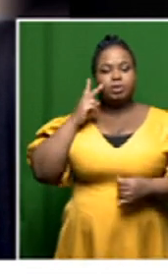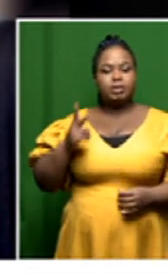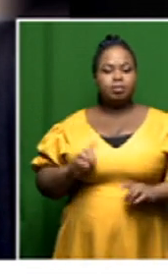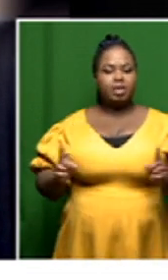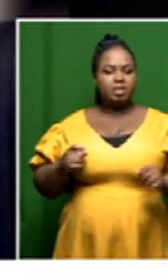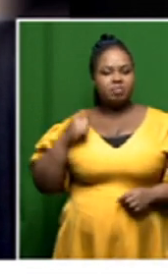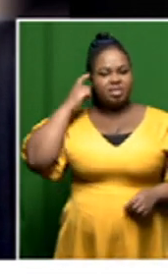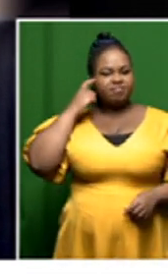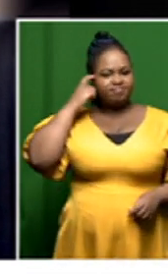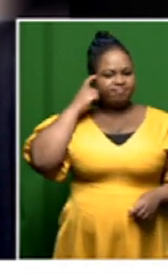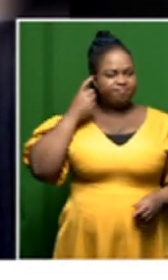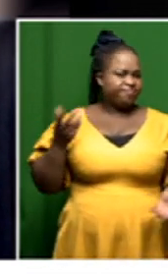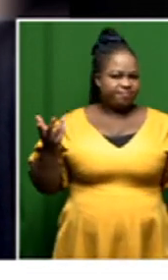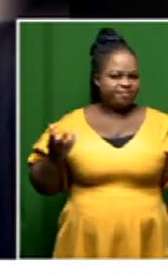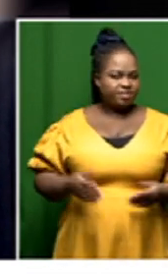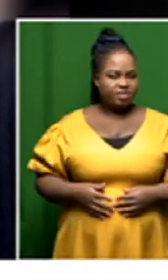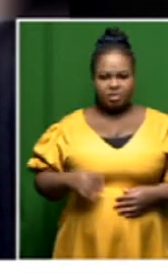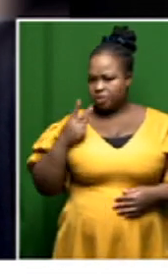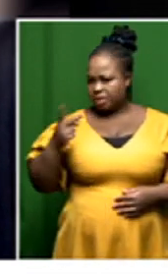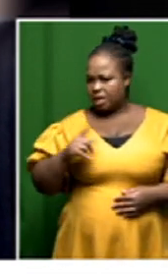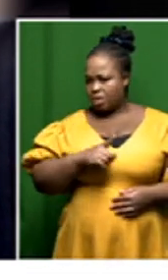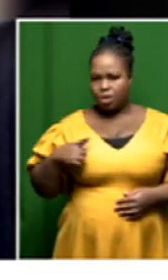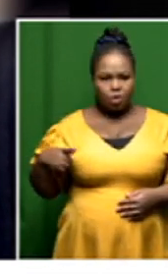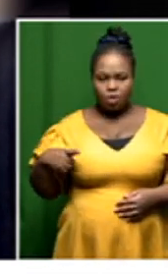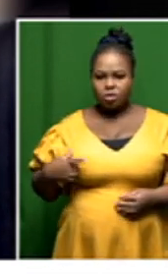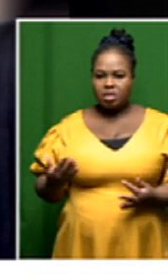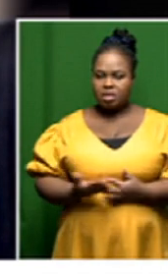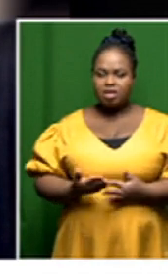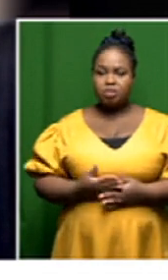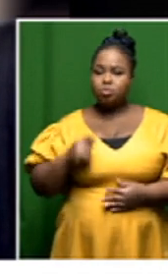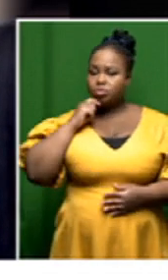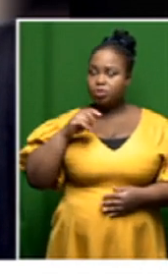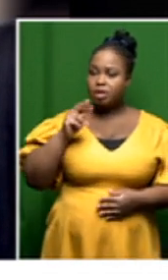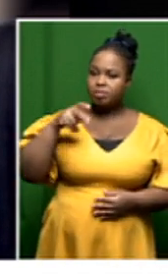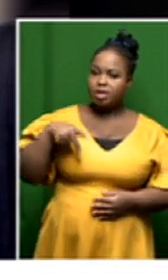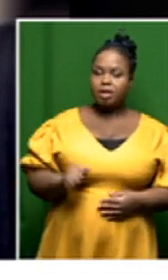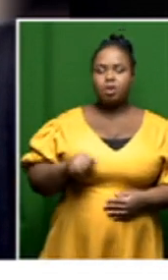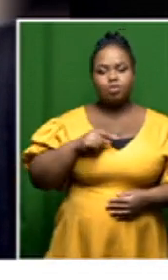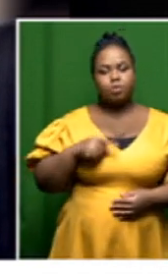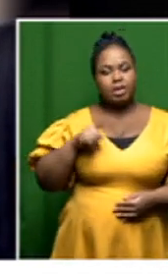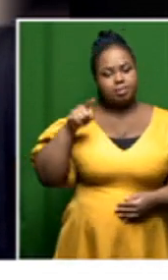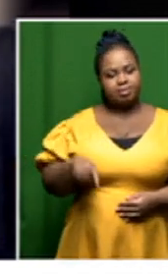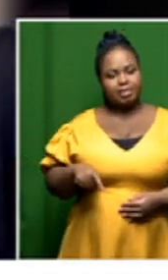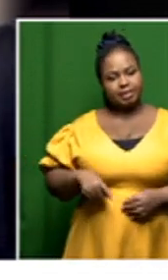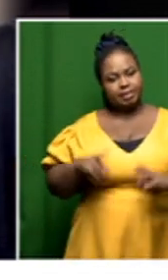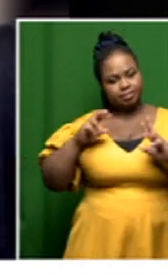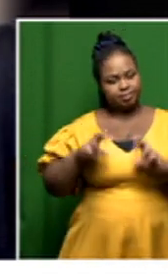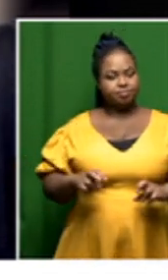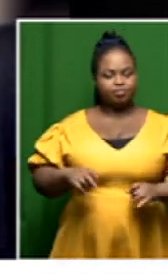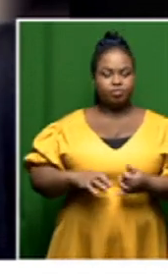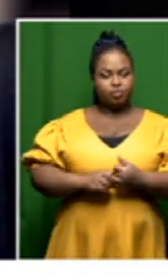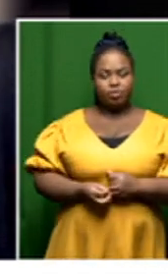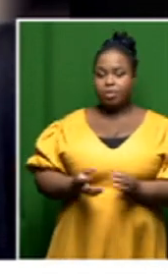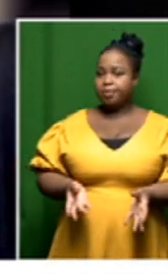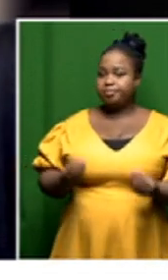wonders um how long these cases which the npa is so supposedly vigorously pursuing